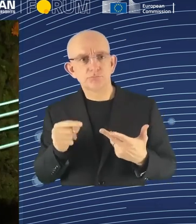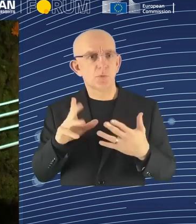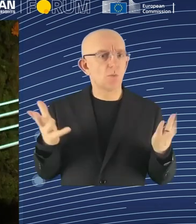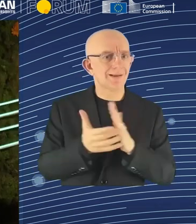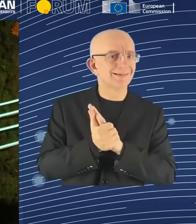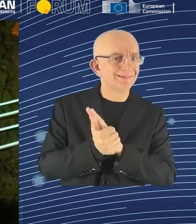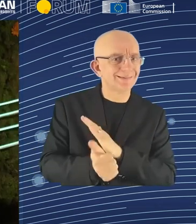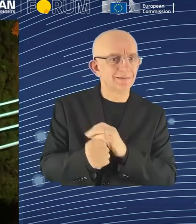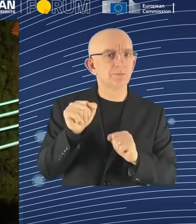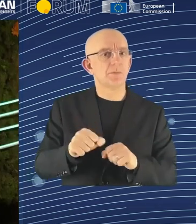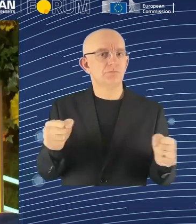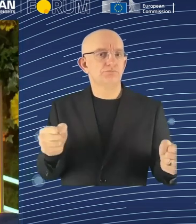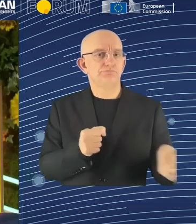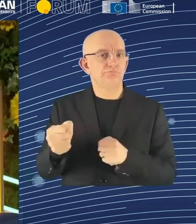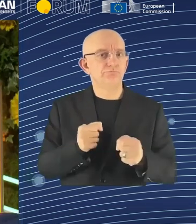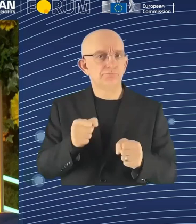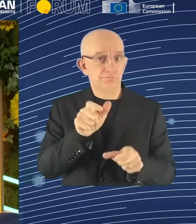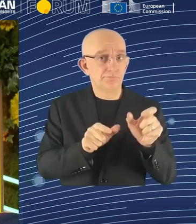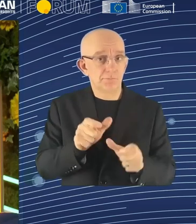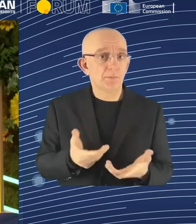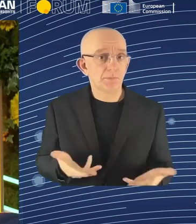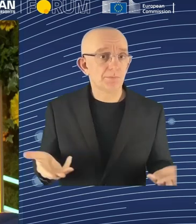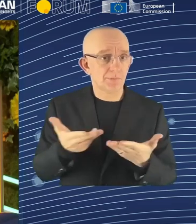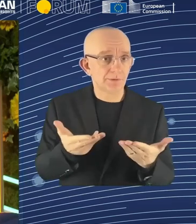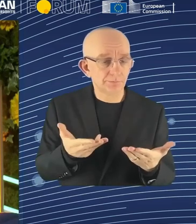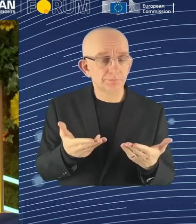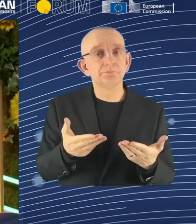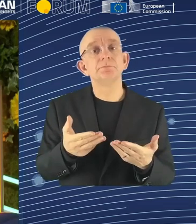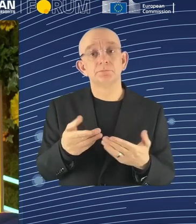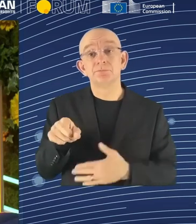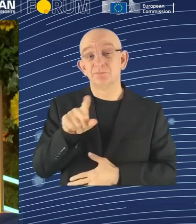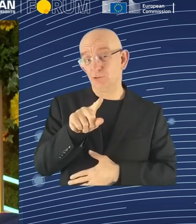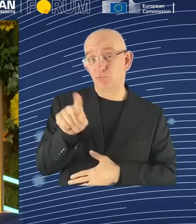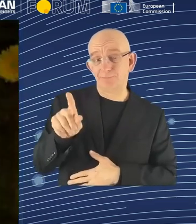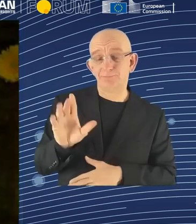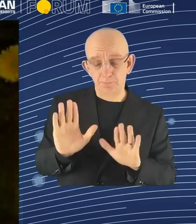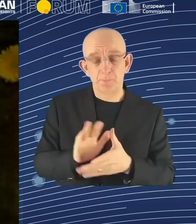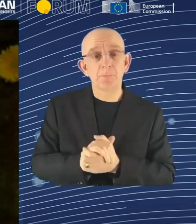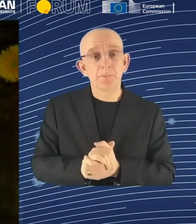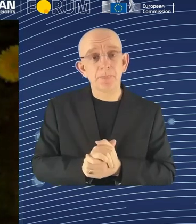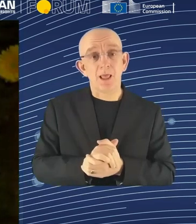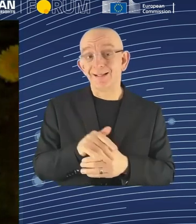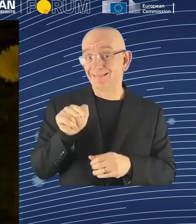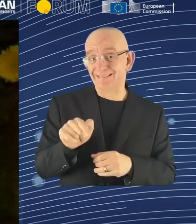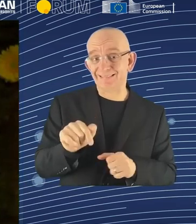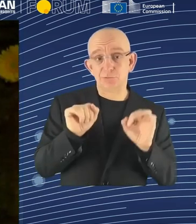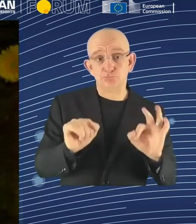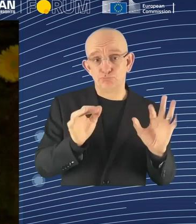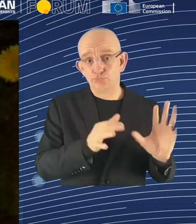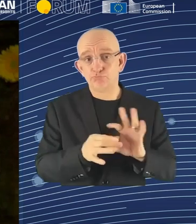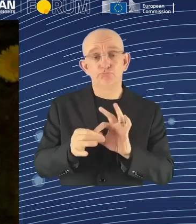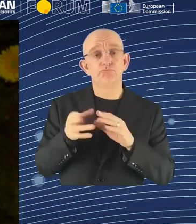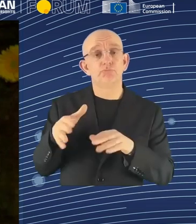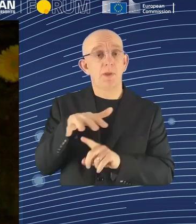Right. And that would work with the public sector? Yes, we ask from the public sector to the